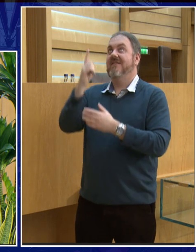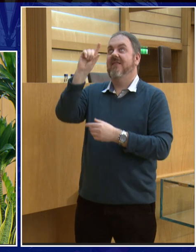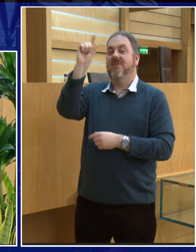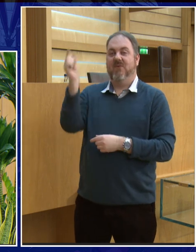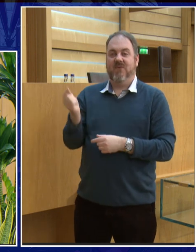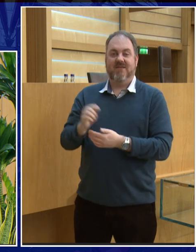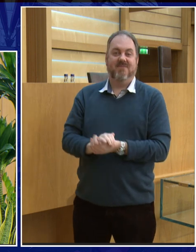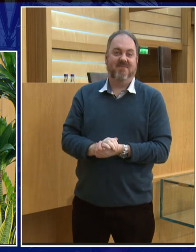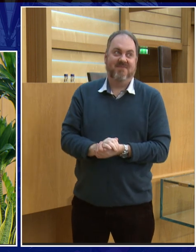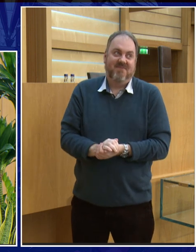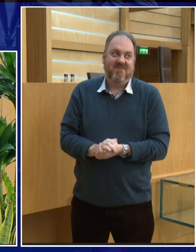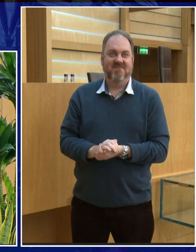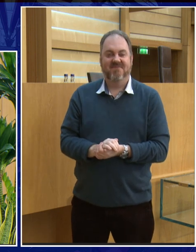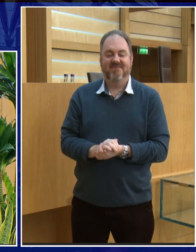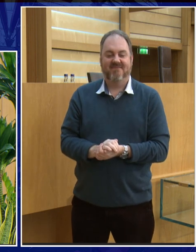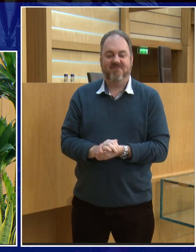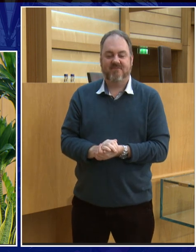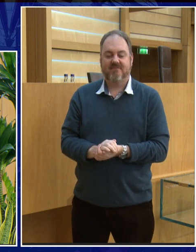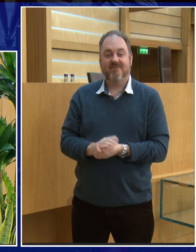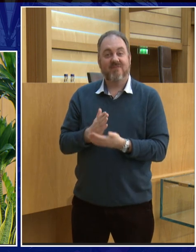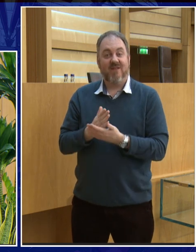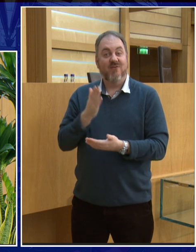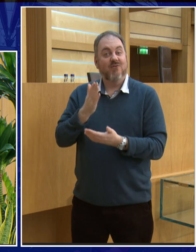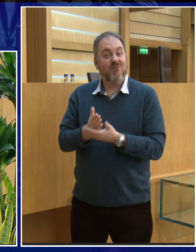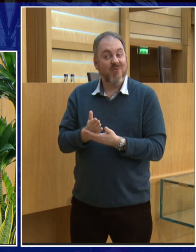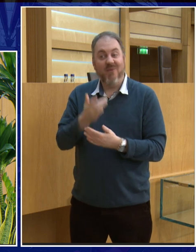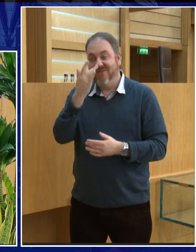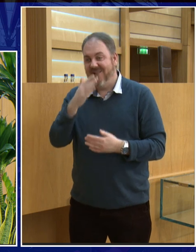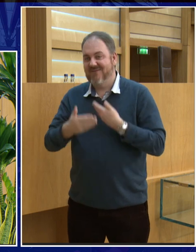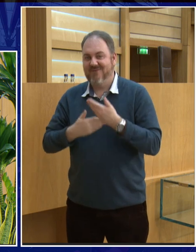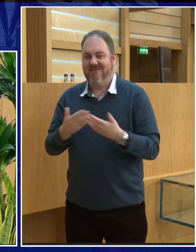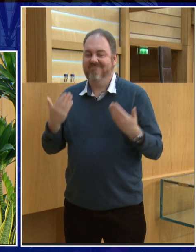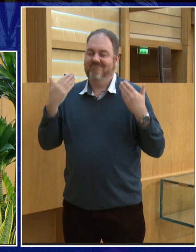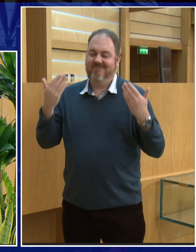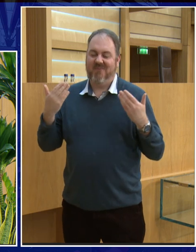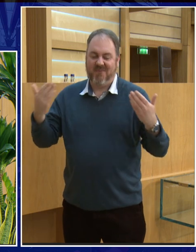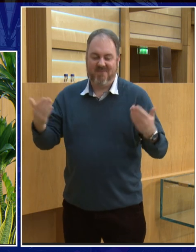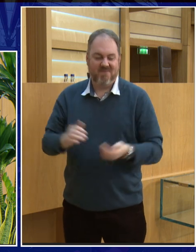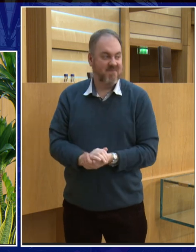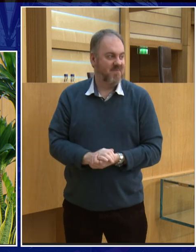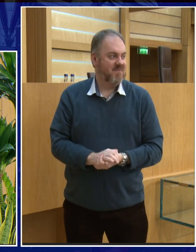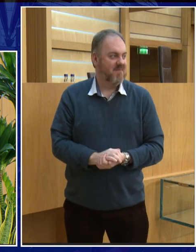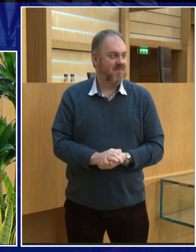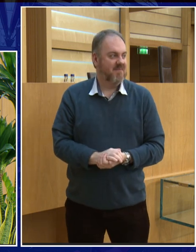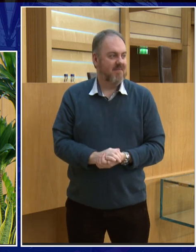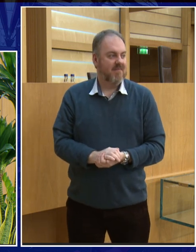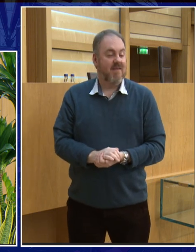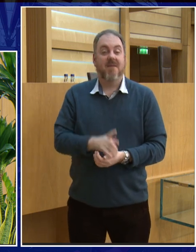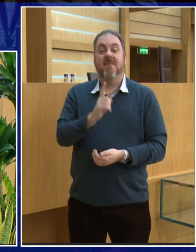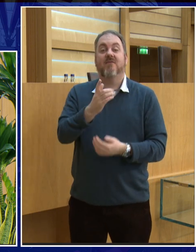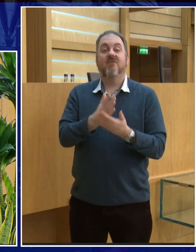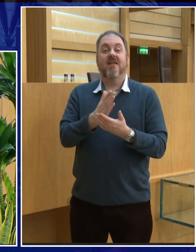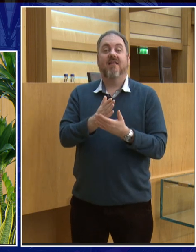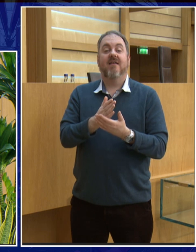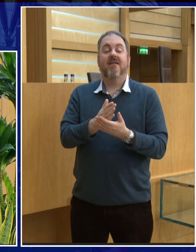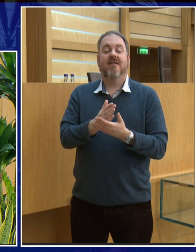we don't know if this story is true or not but people have been speaking about this story for many, many years and as a result when people